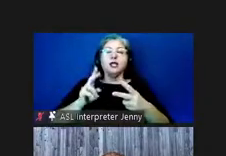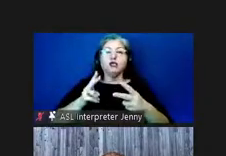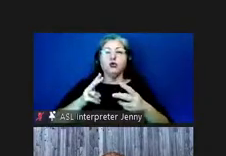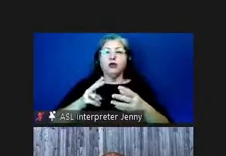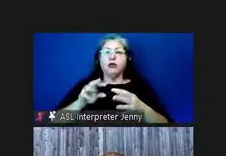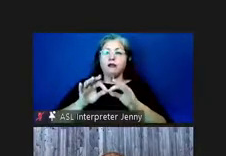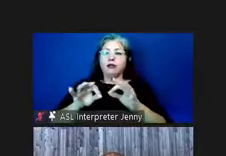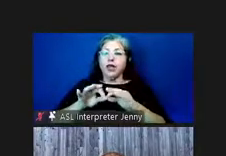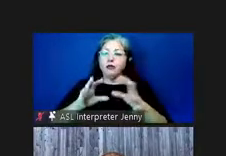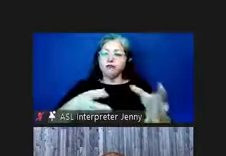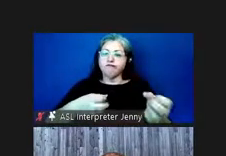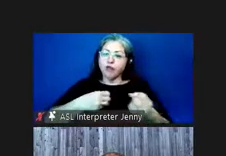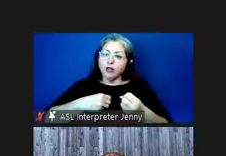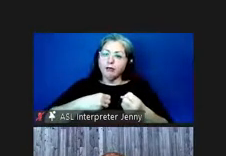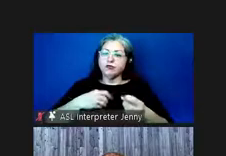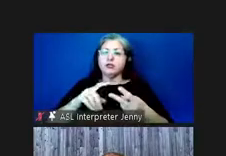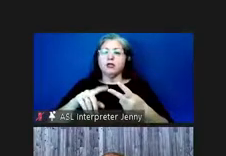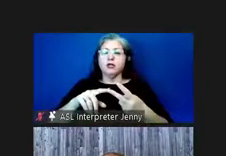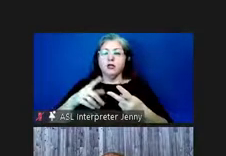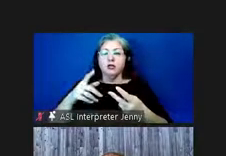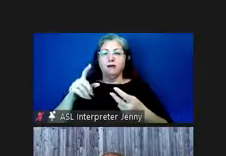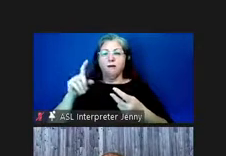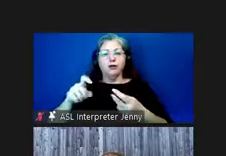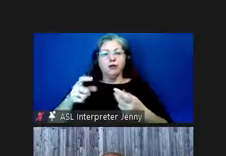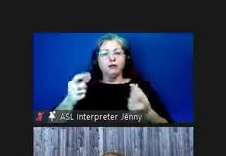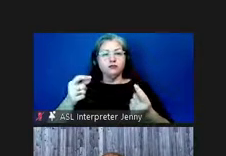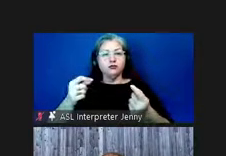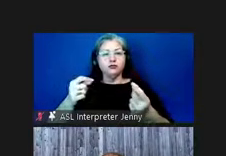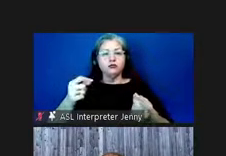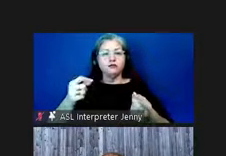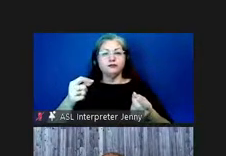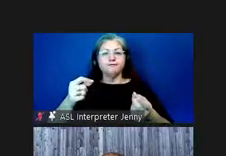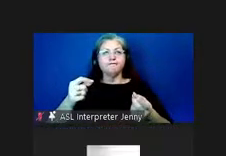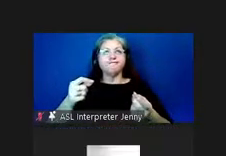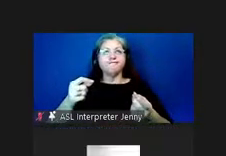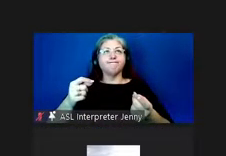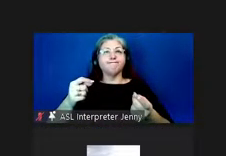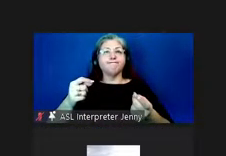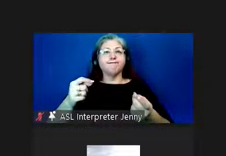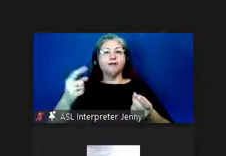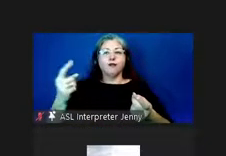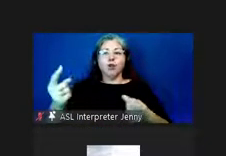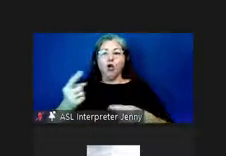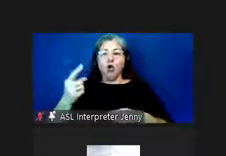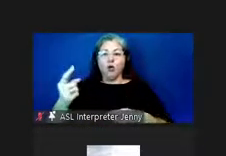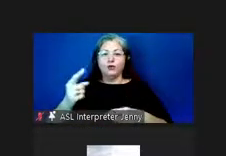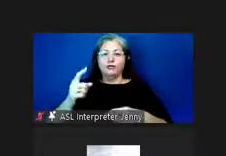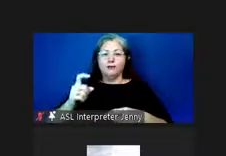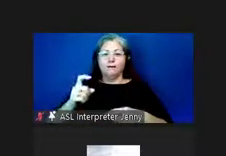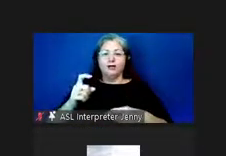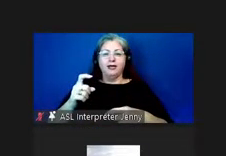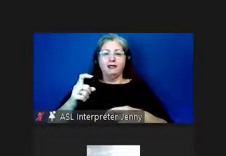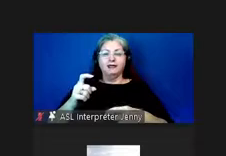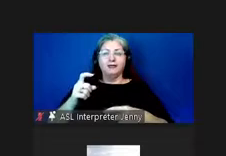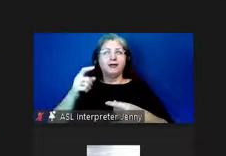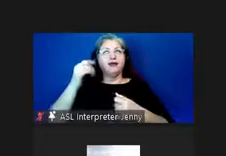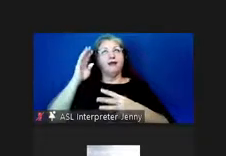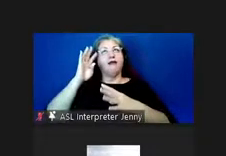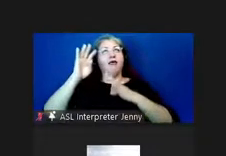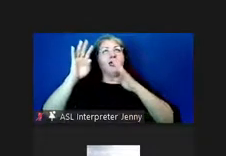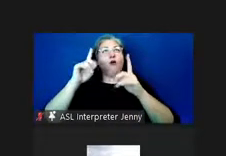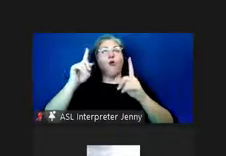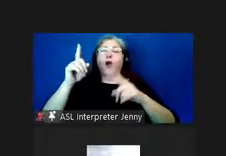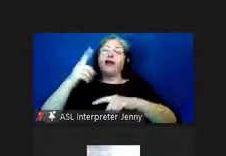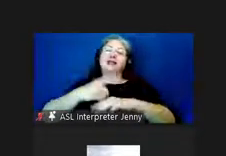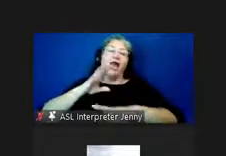we all we must always um must must be fantasizing right about waking up